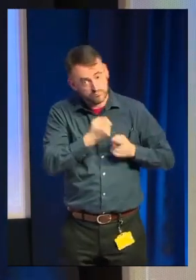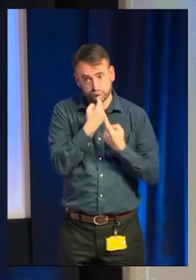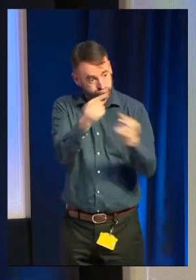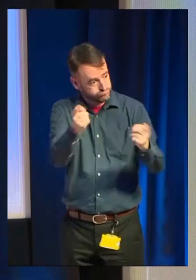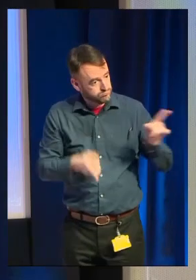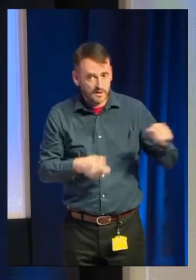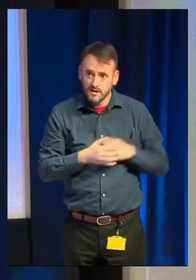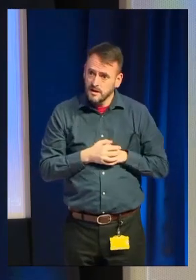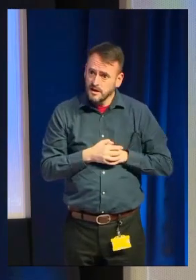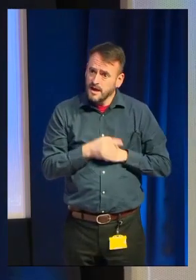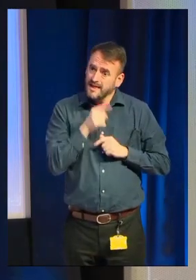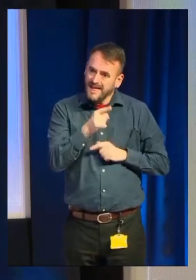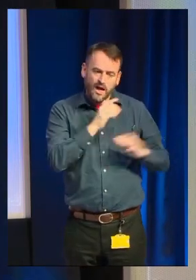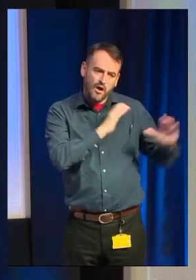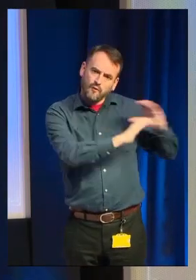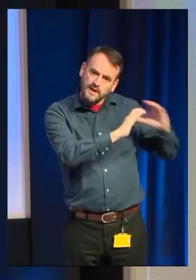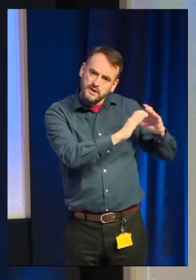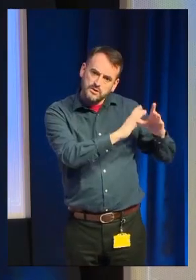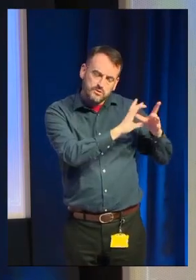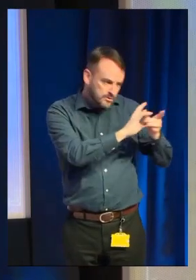with some luck, turn into sales.